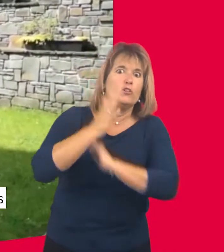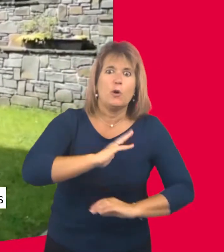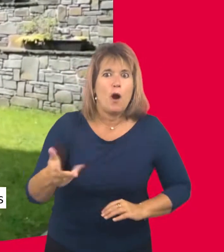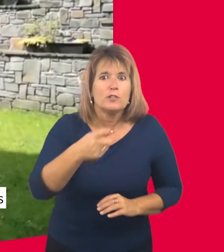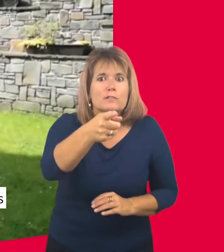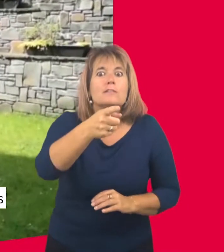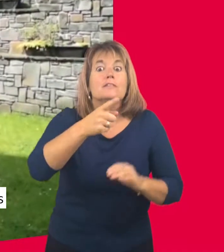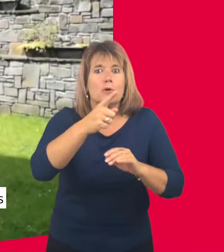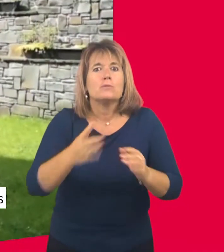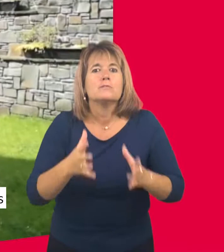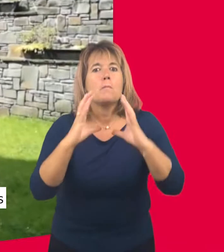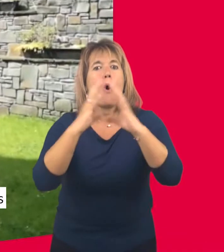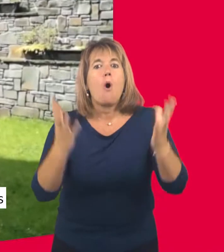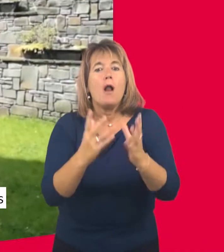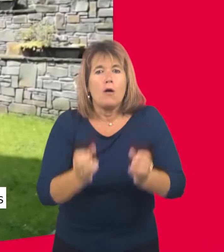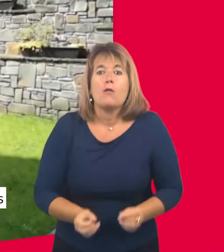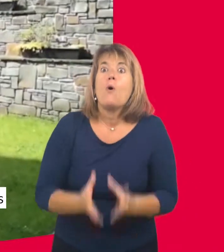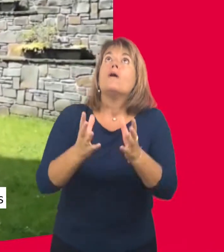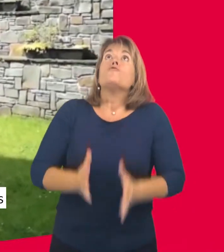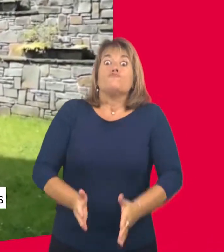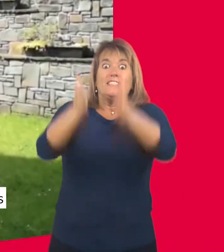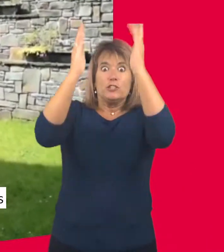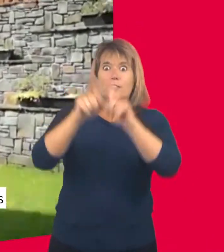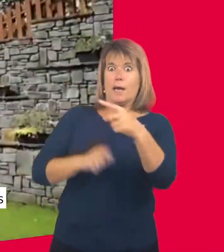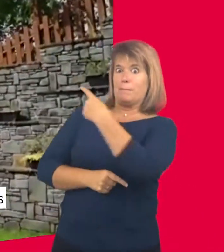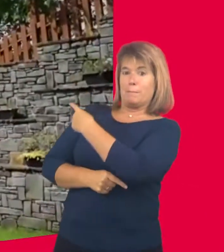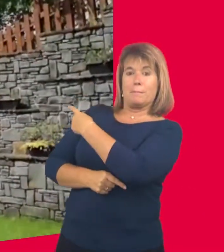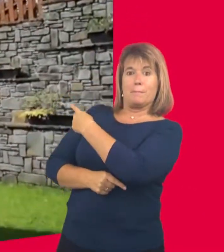ball up reach for it and pull it into our body like this